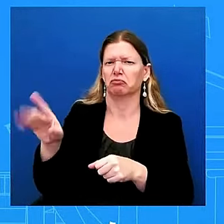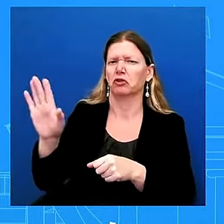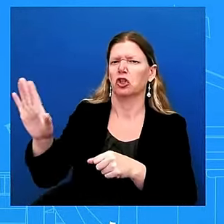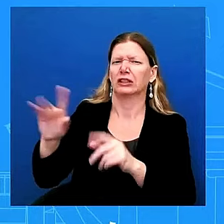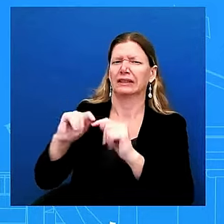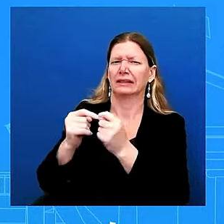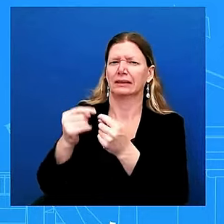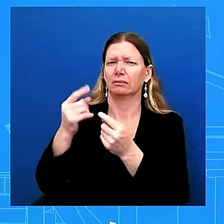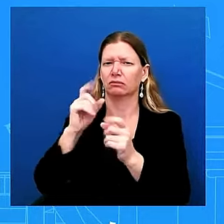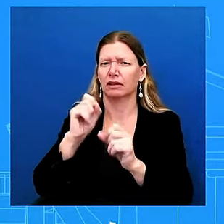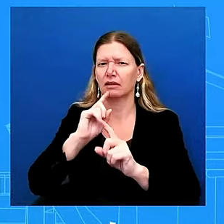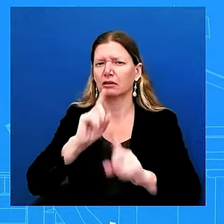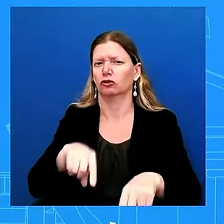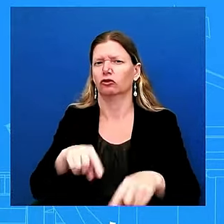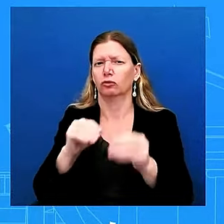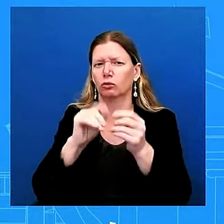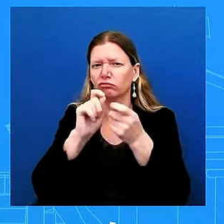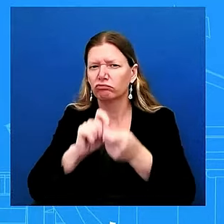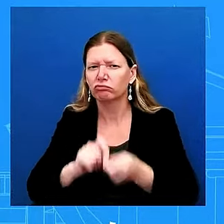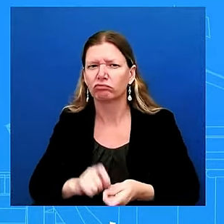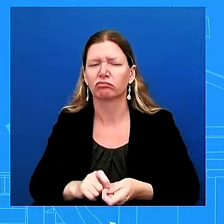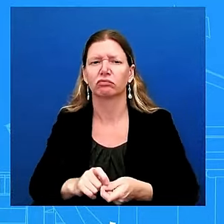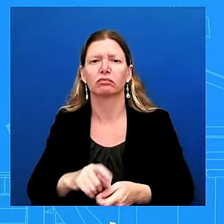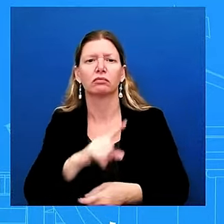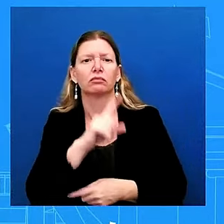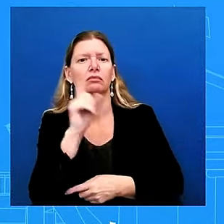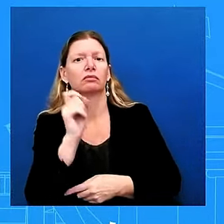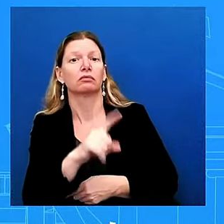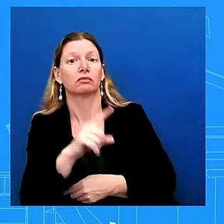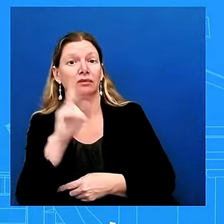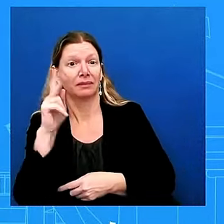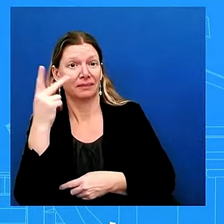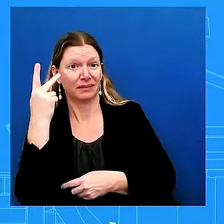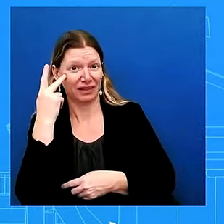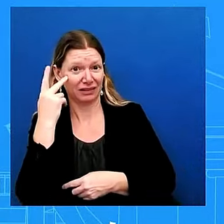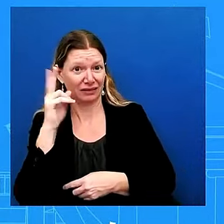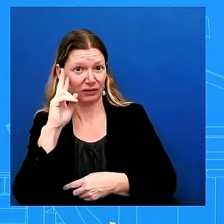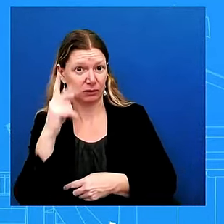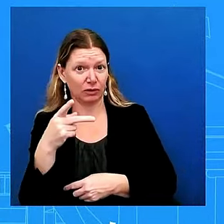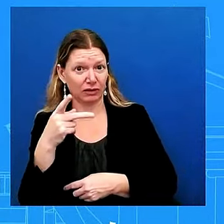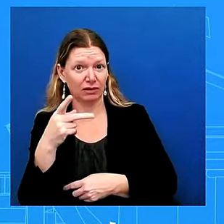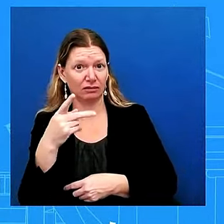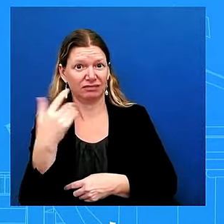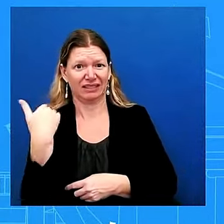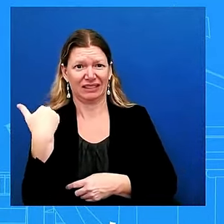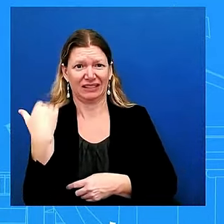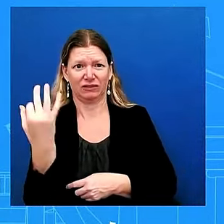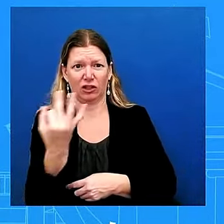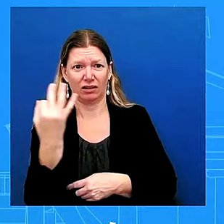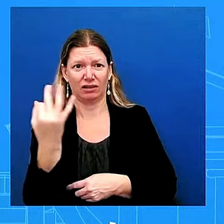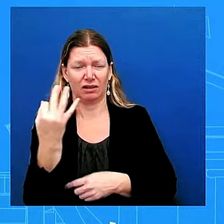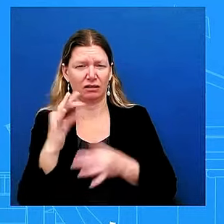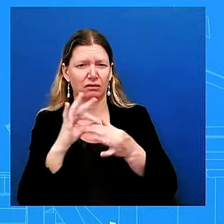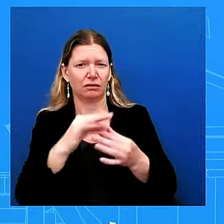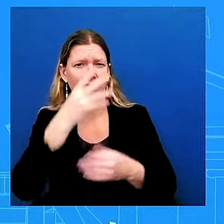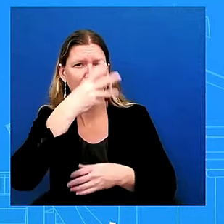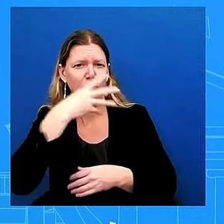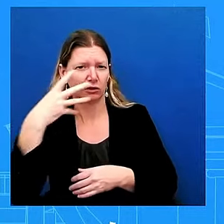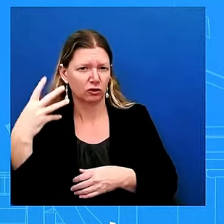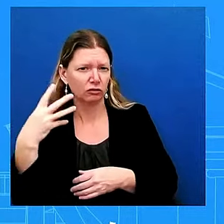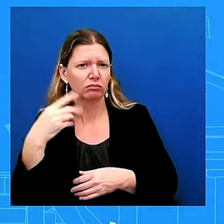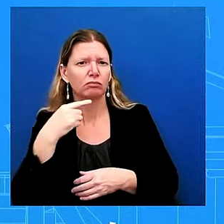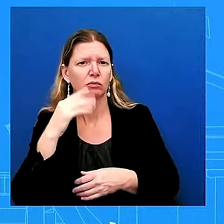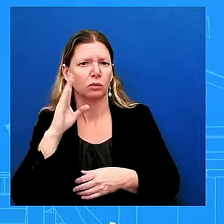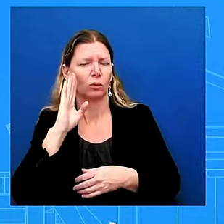the vice president rolled out on friday about immigration she said she would go further than what the president has done with executive action to limit asylum